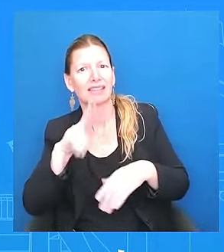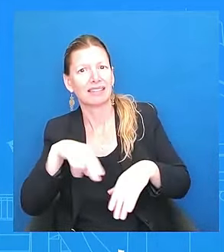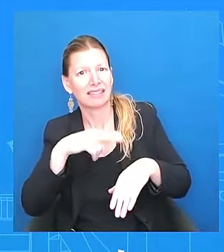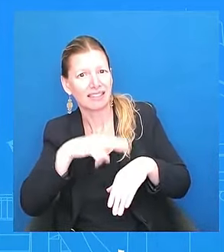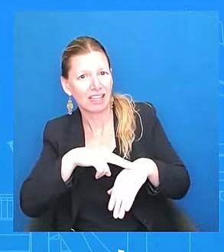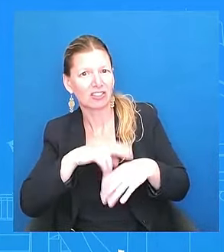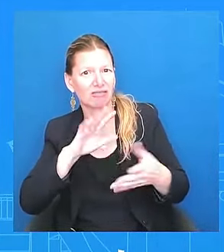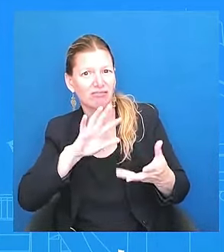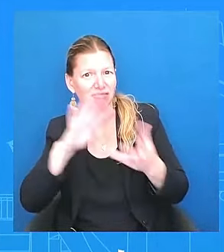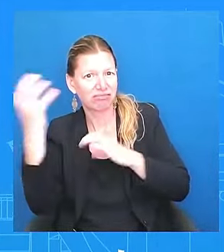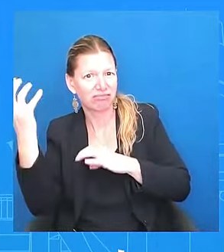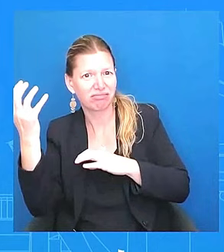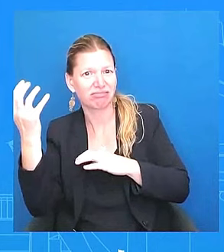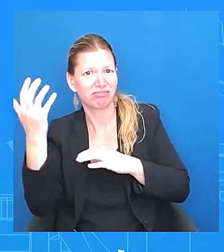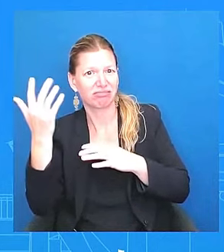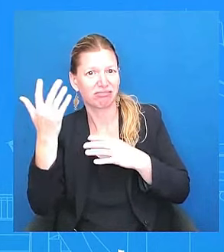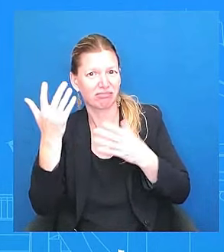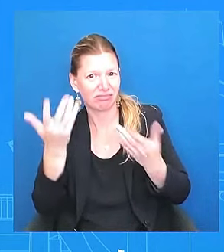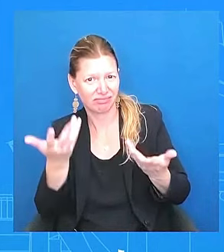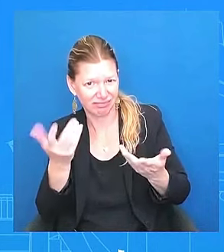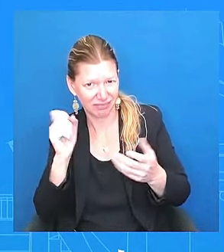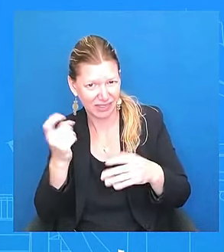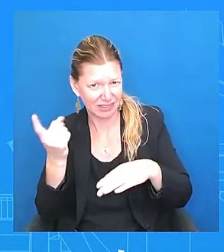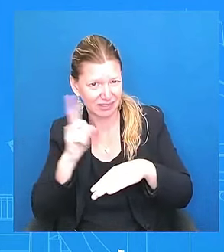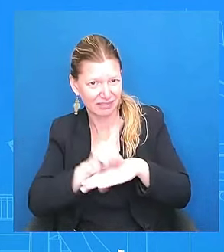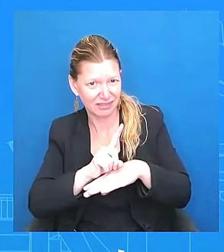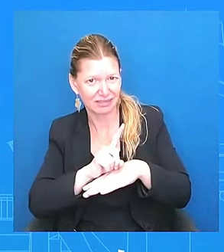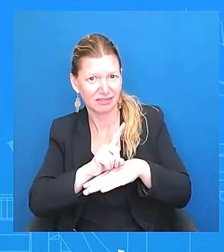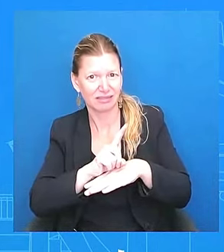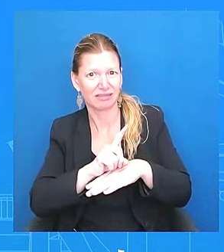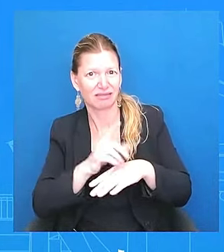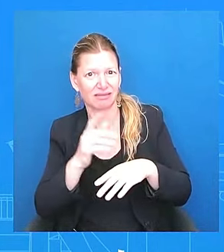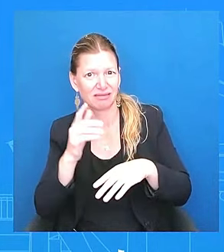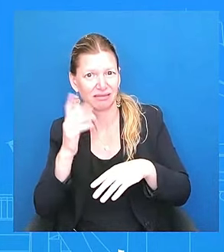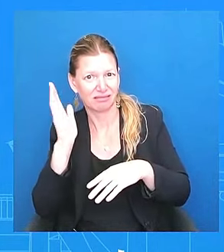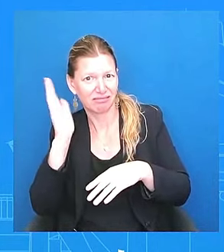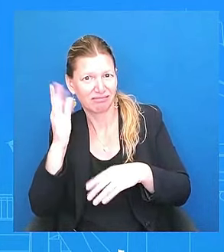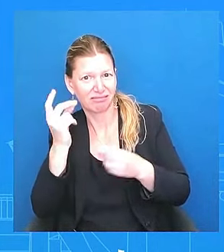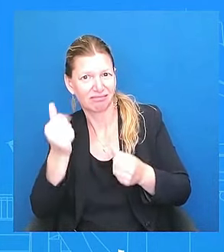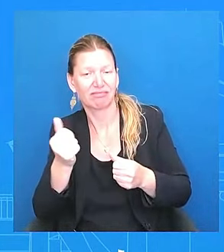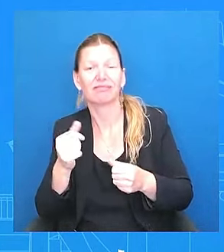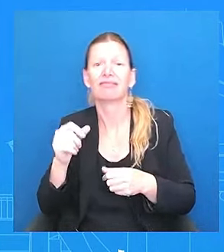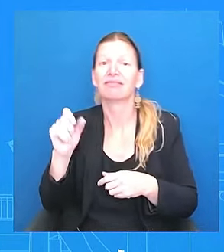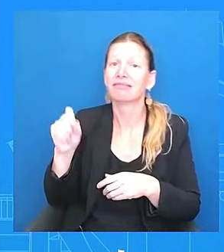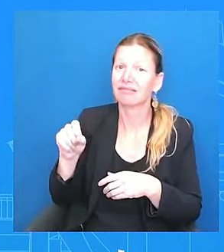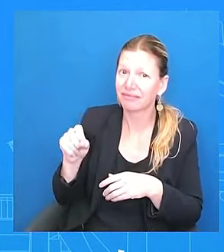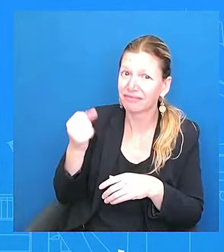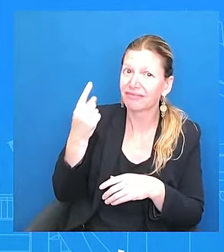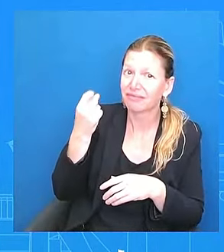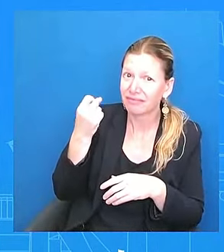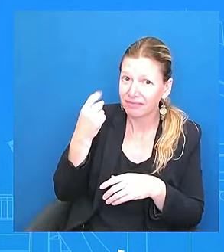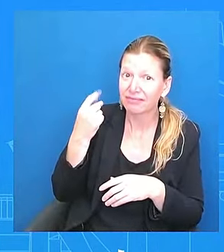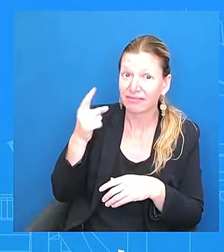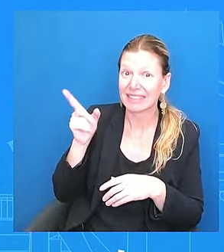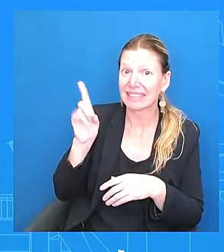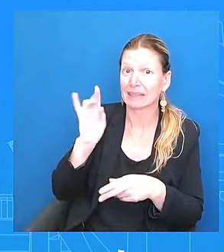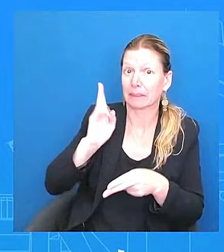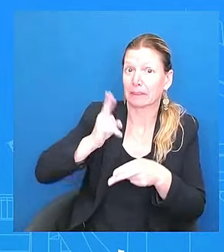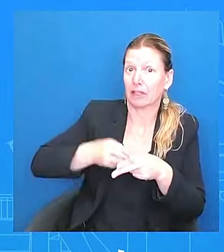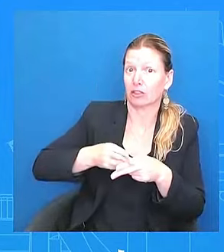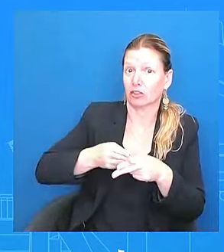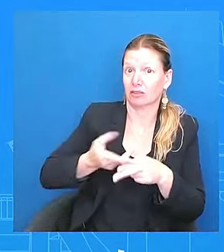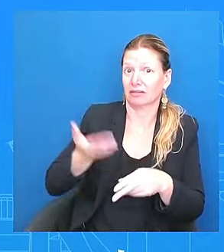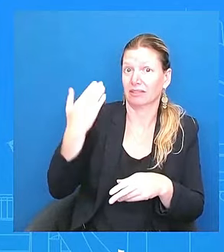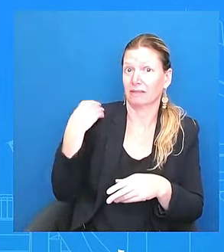He did address it. He addressed it on Friday in North Carolina in front of hundreds of supporters. He addressed it. And, and he